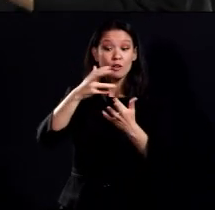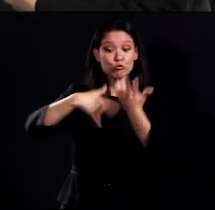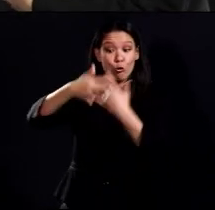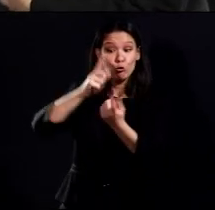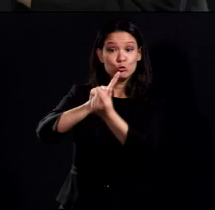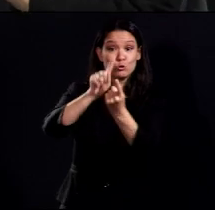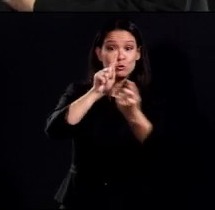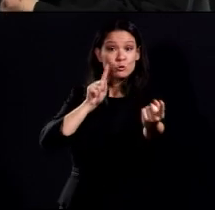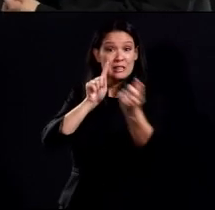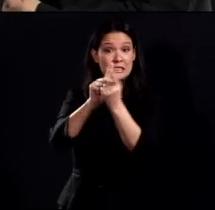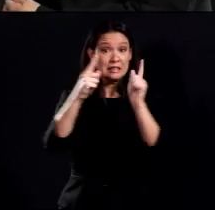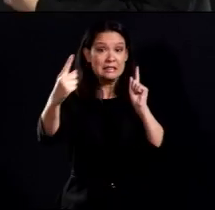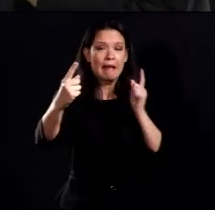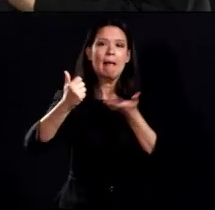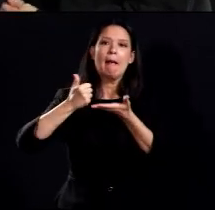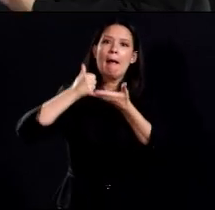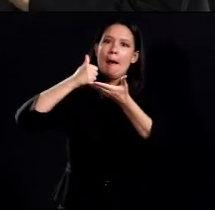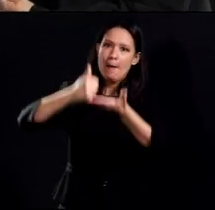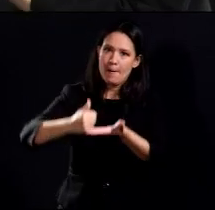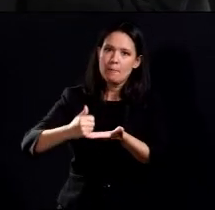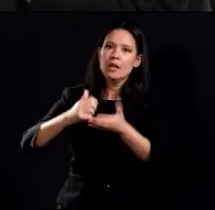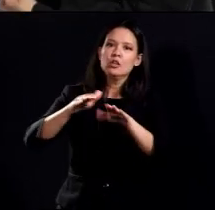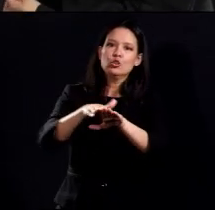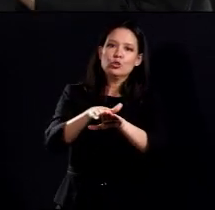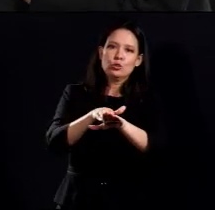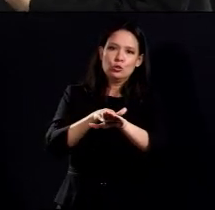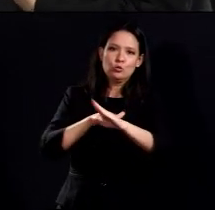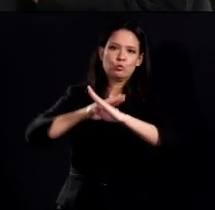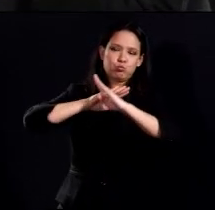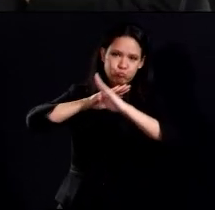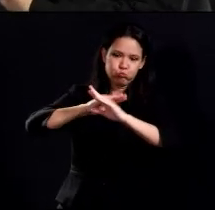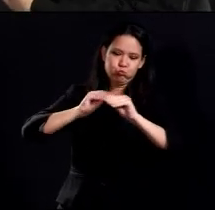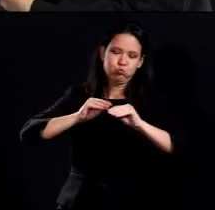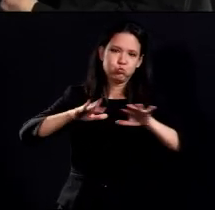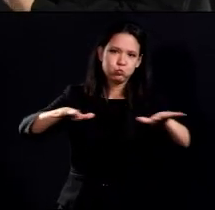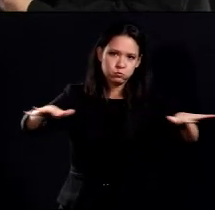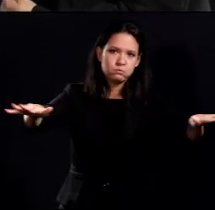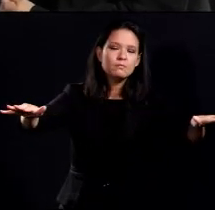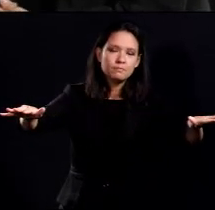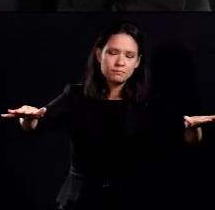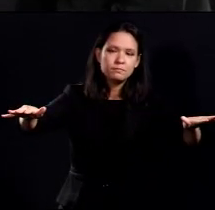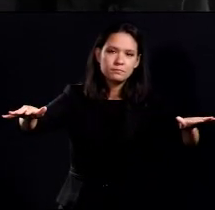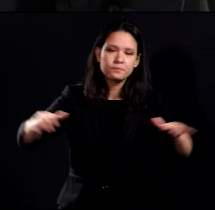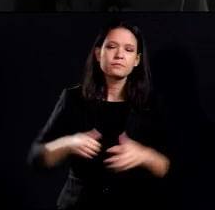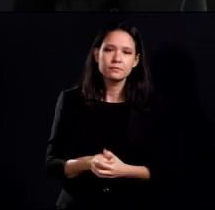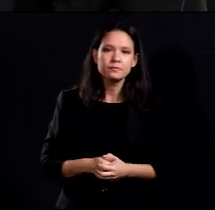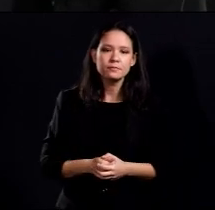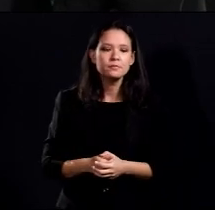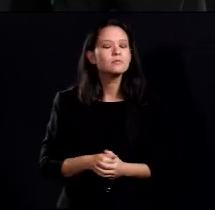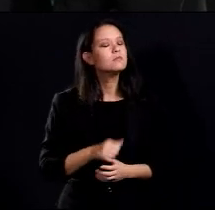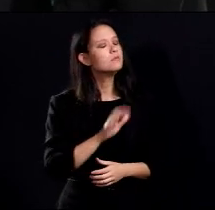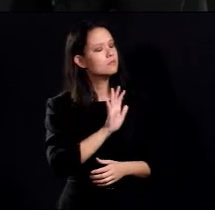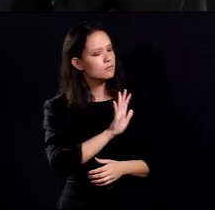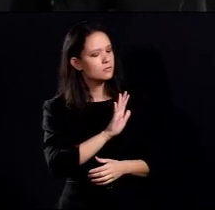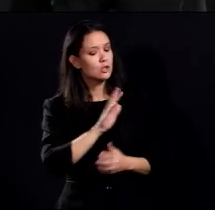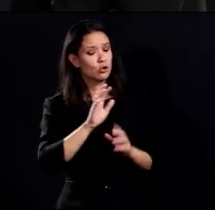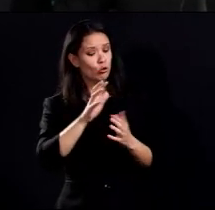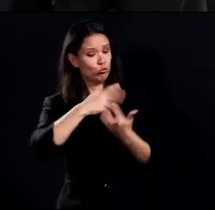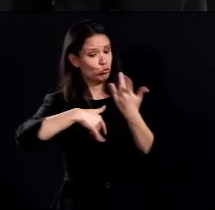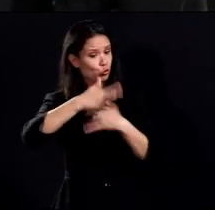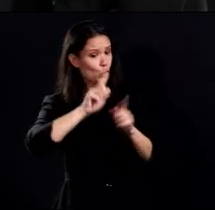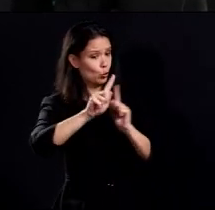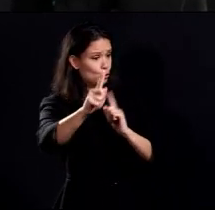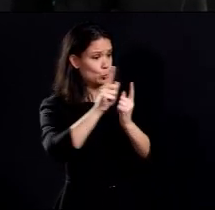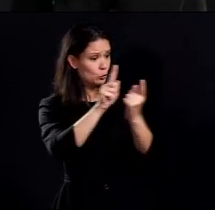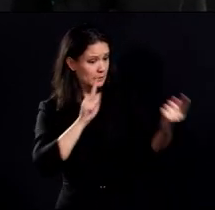measures, they do help. They do help prevent transmission and the spread of viruses. So, social distance,